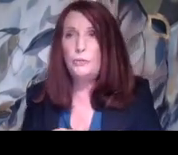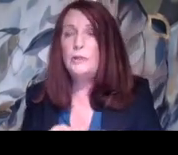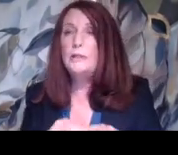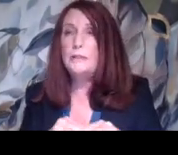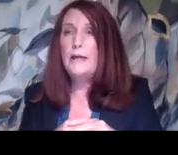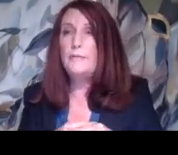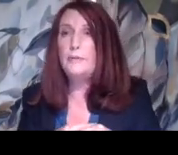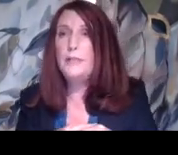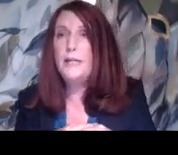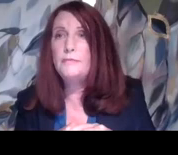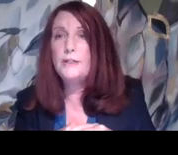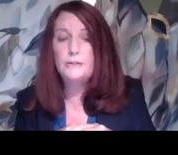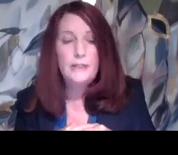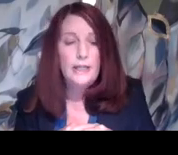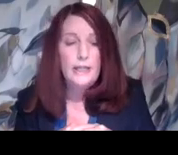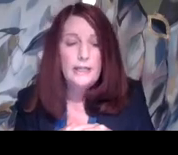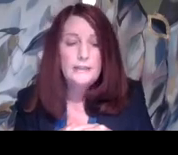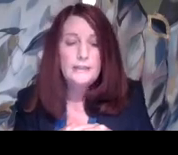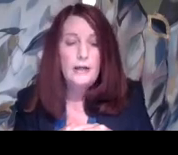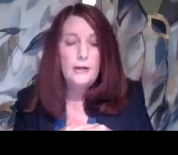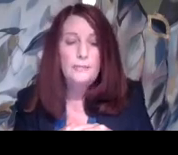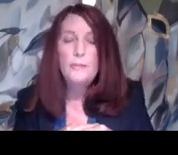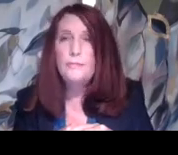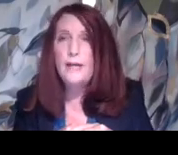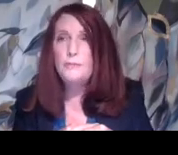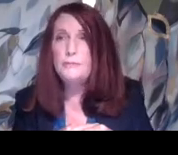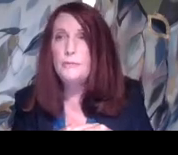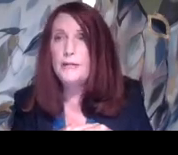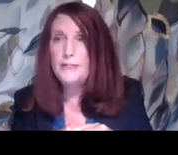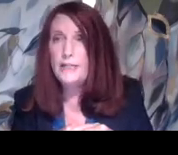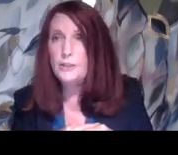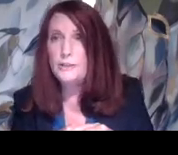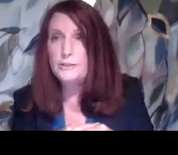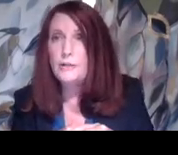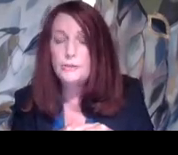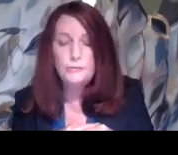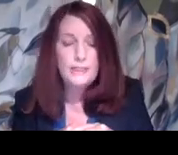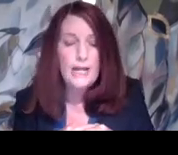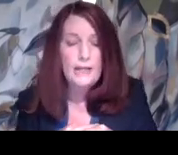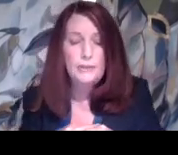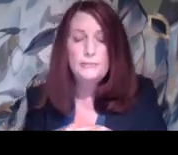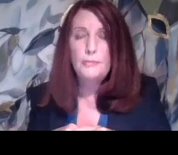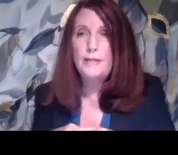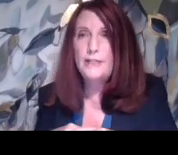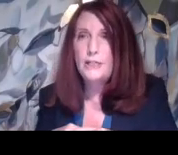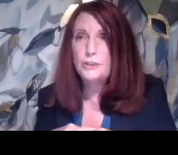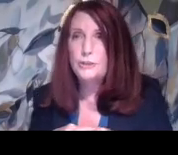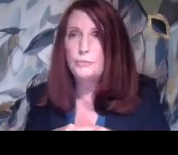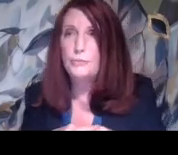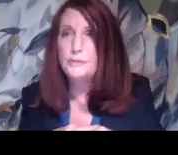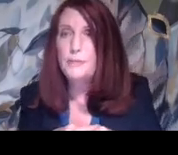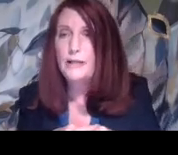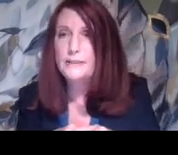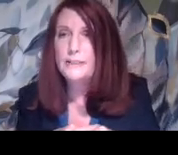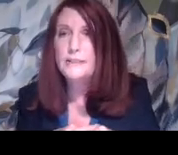need to do to level the playing field is, um, provide reasonable modifications. So denying reasonable modifications